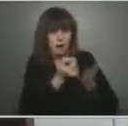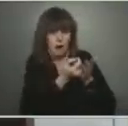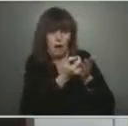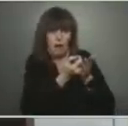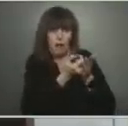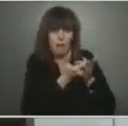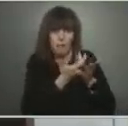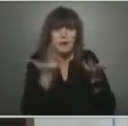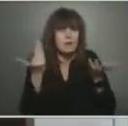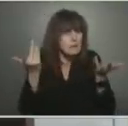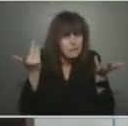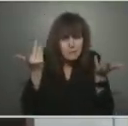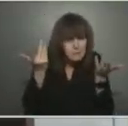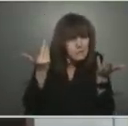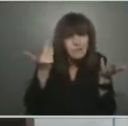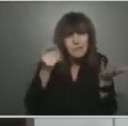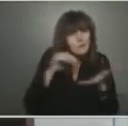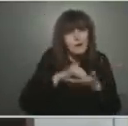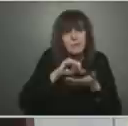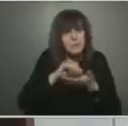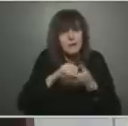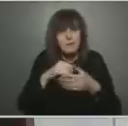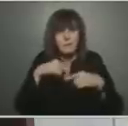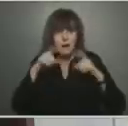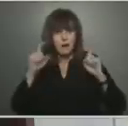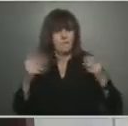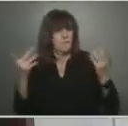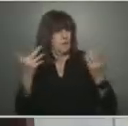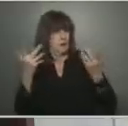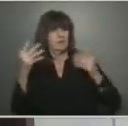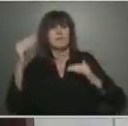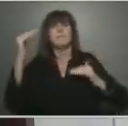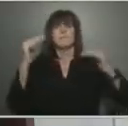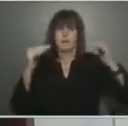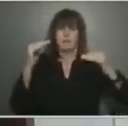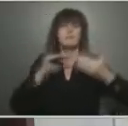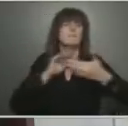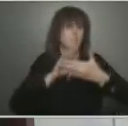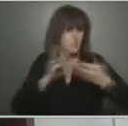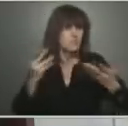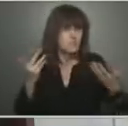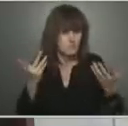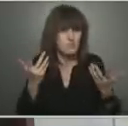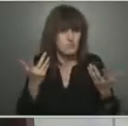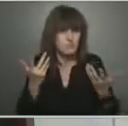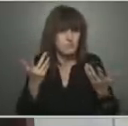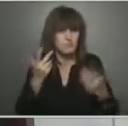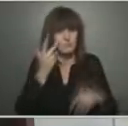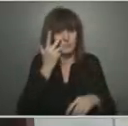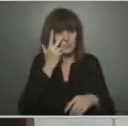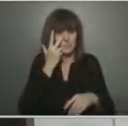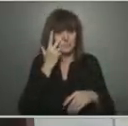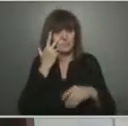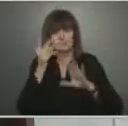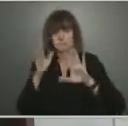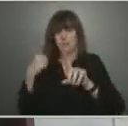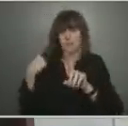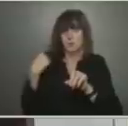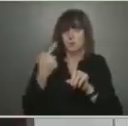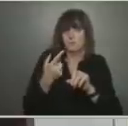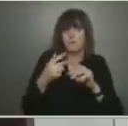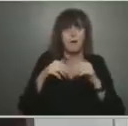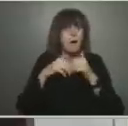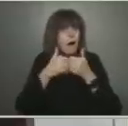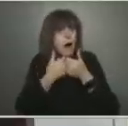have a balanced approach as a society against this threat. The ways we reduce the threats have worked well over the last two years of